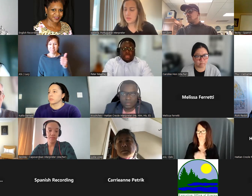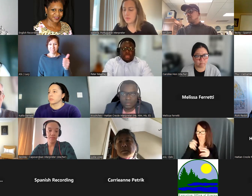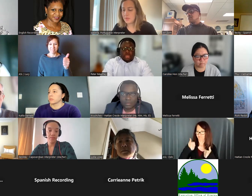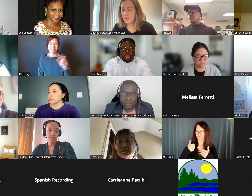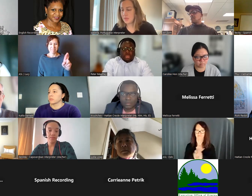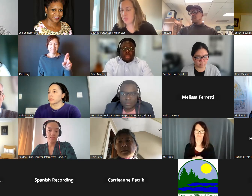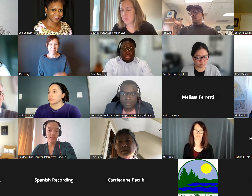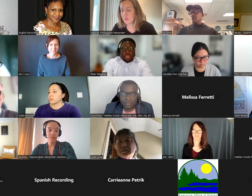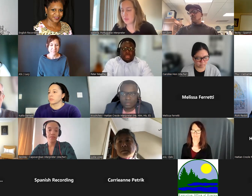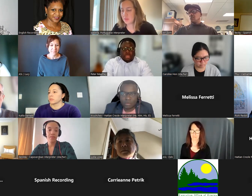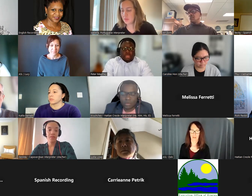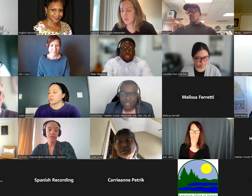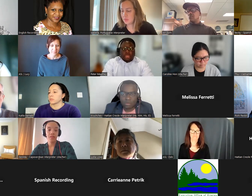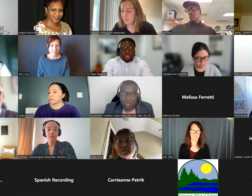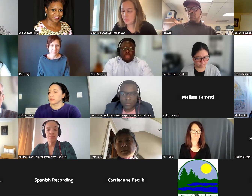Give me one second.